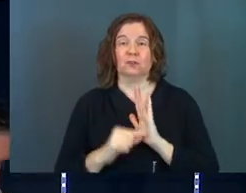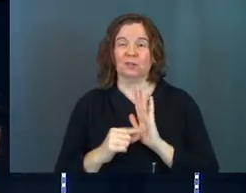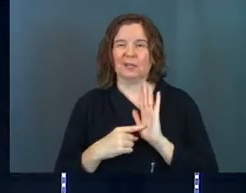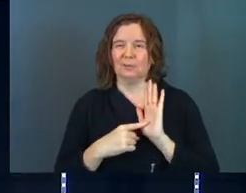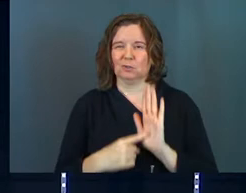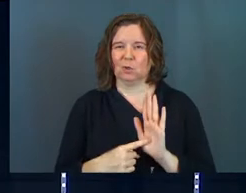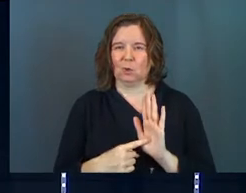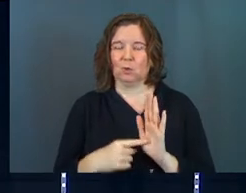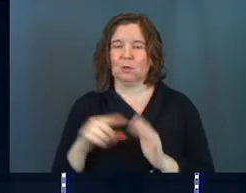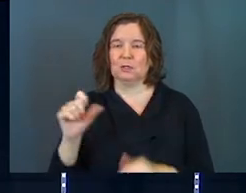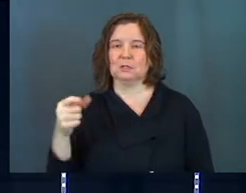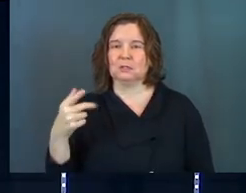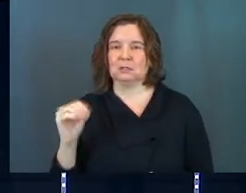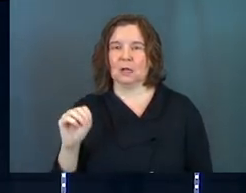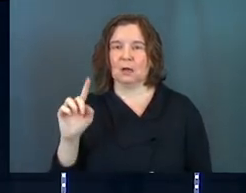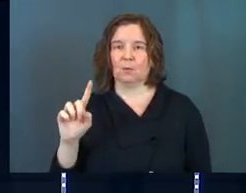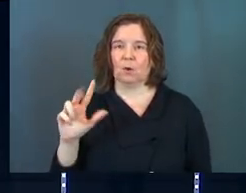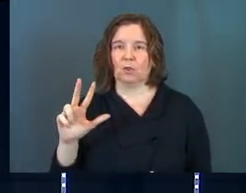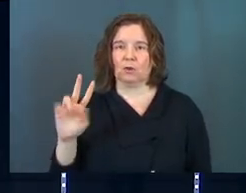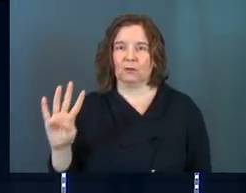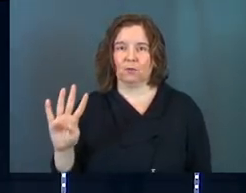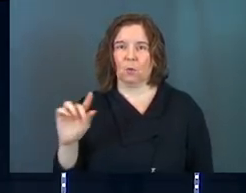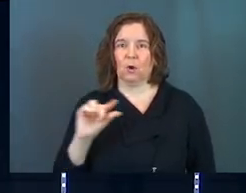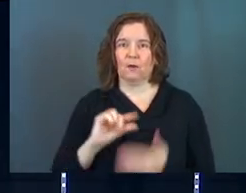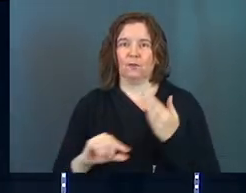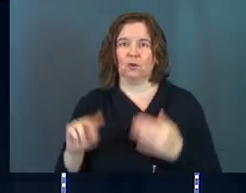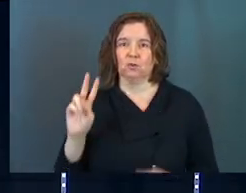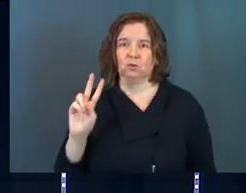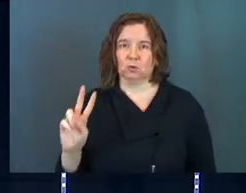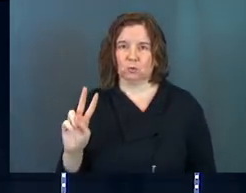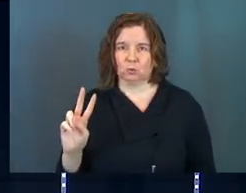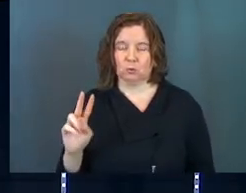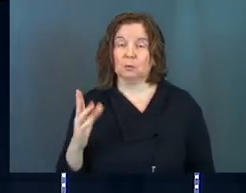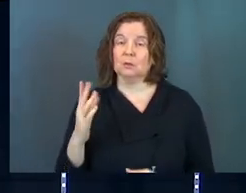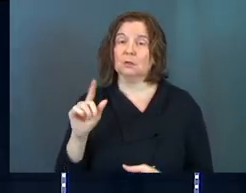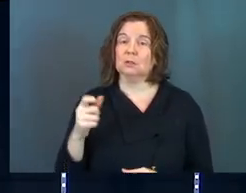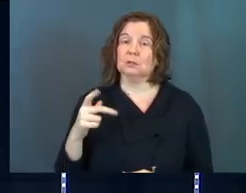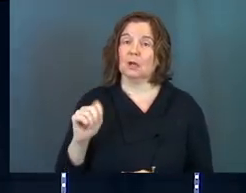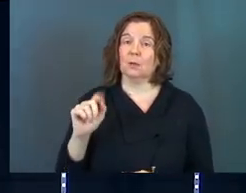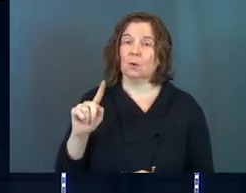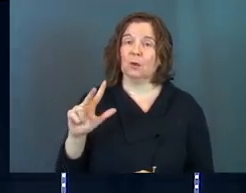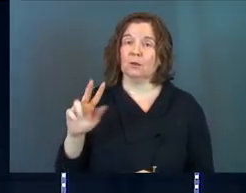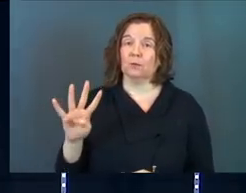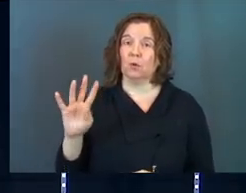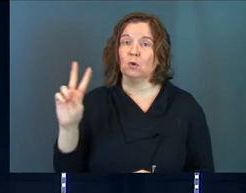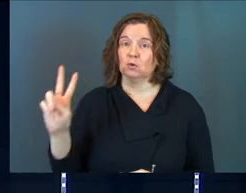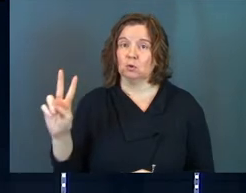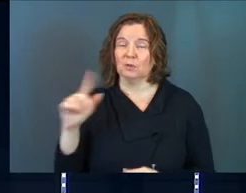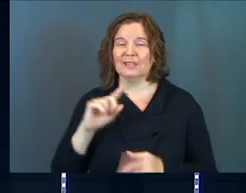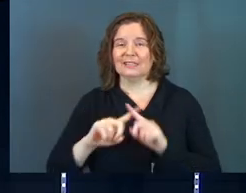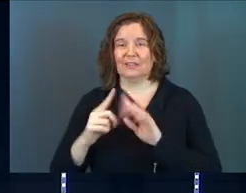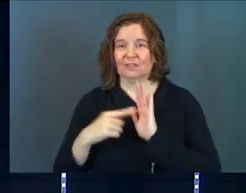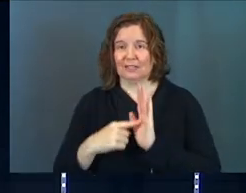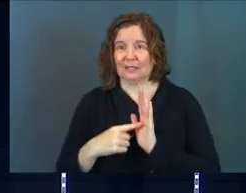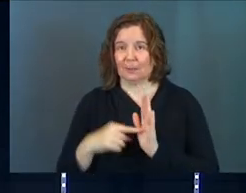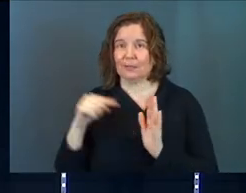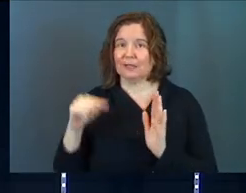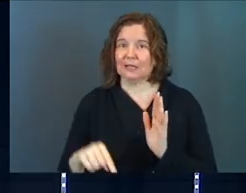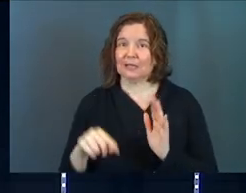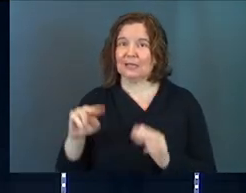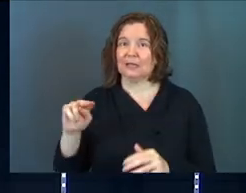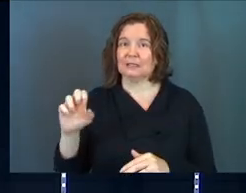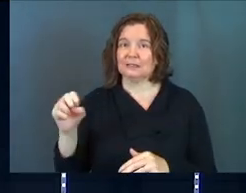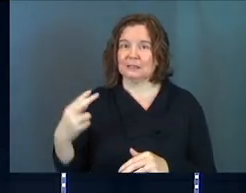I'm going to show you. Psalm 134 verse 2. Psalm 134 2. So these are different examples of this